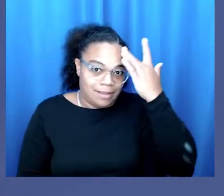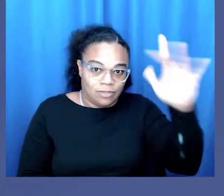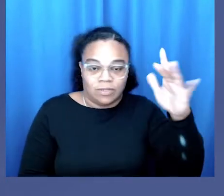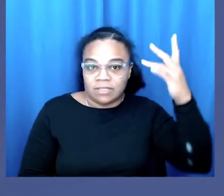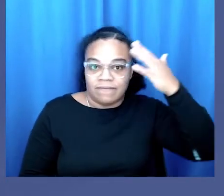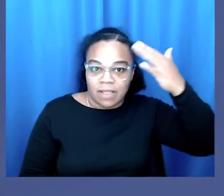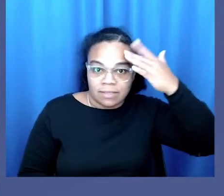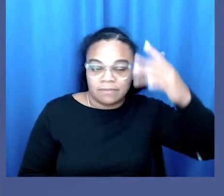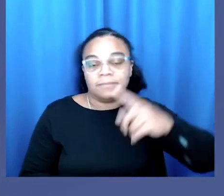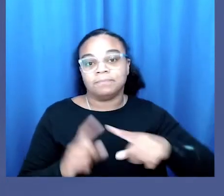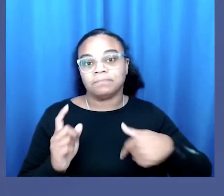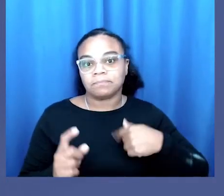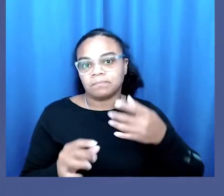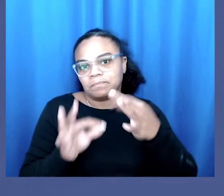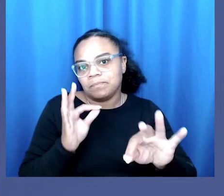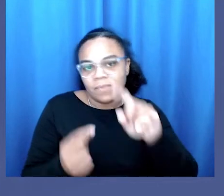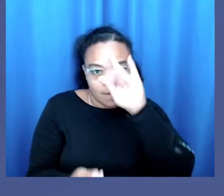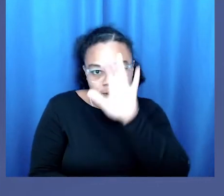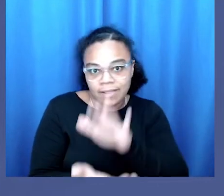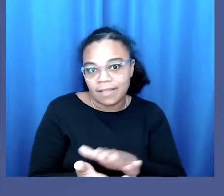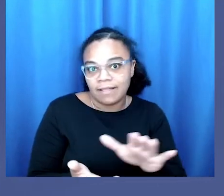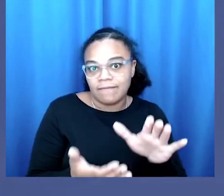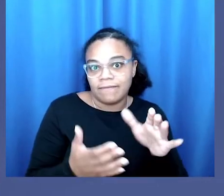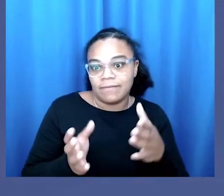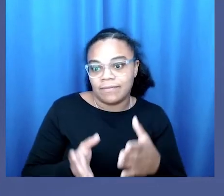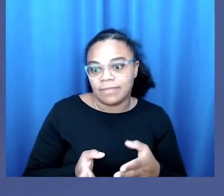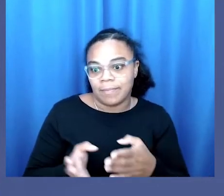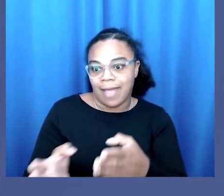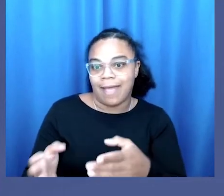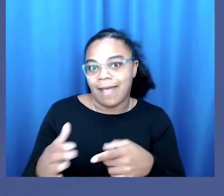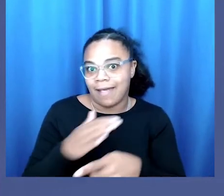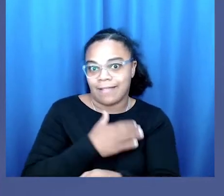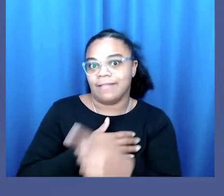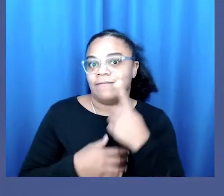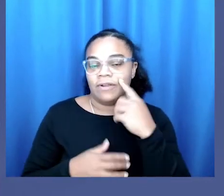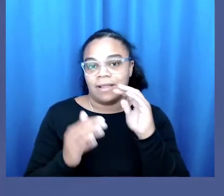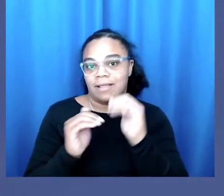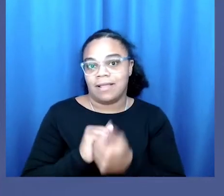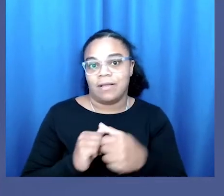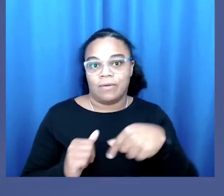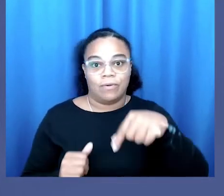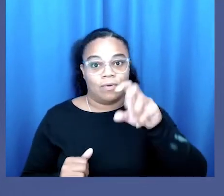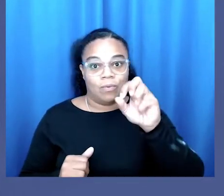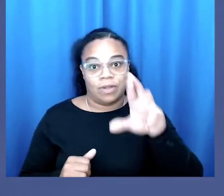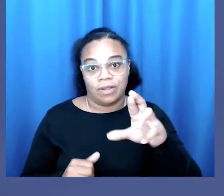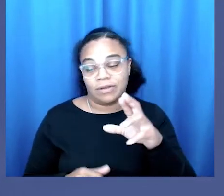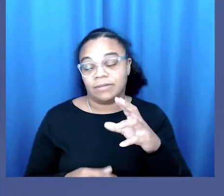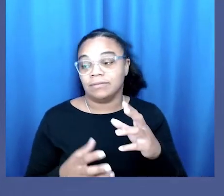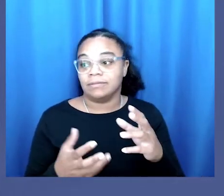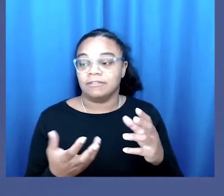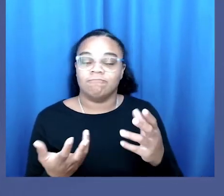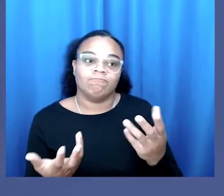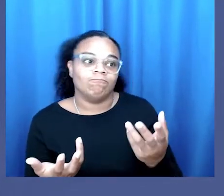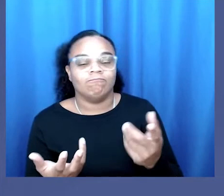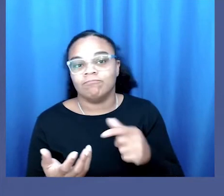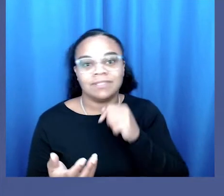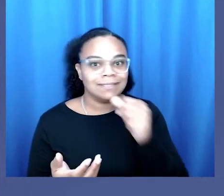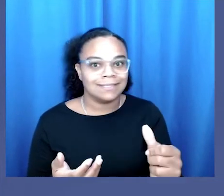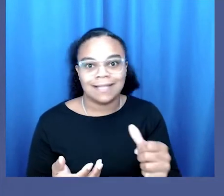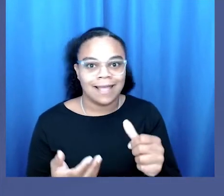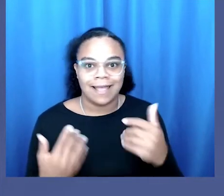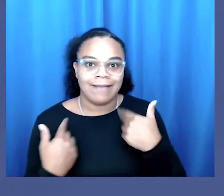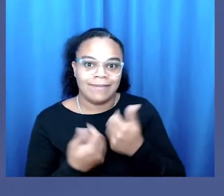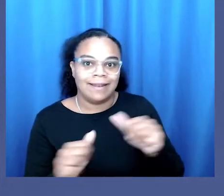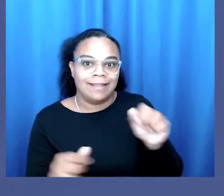philosophy. I simply believe that the trajectory of the way that queer is employed no longer